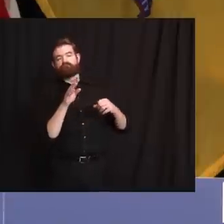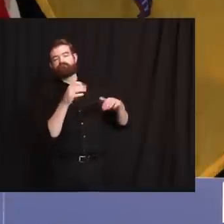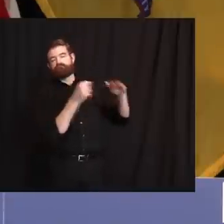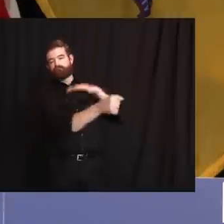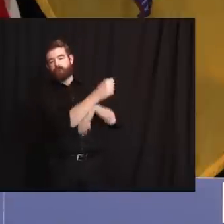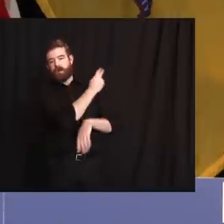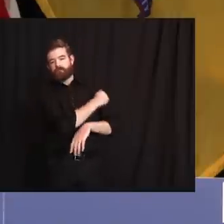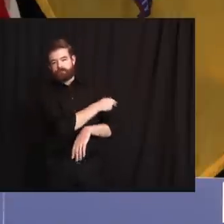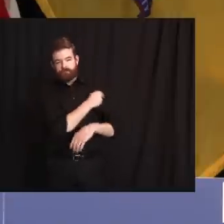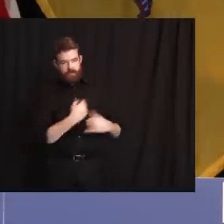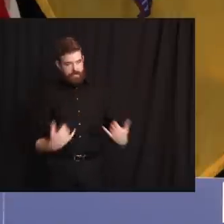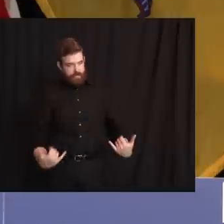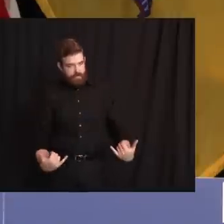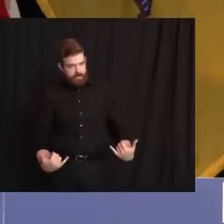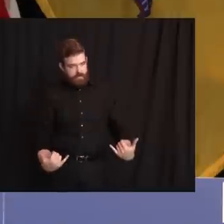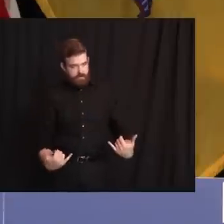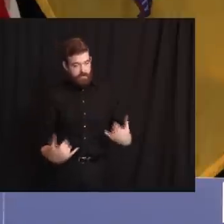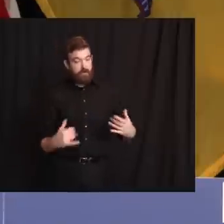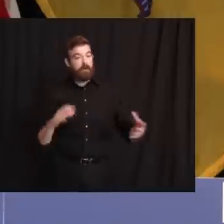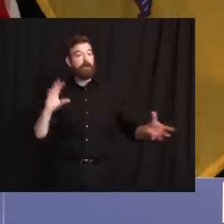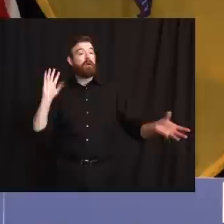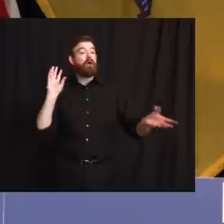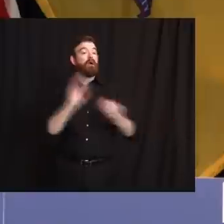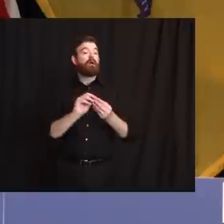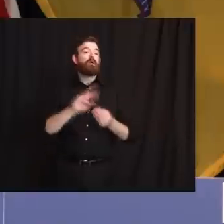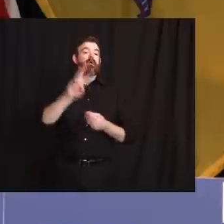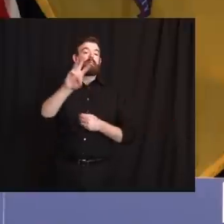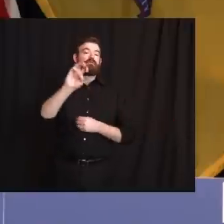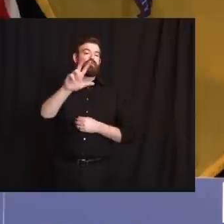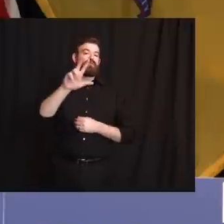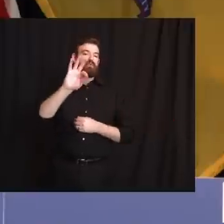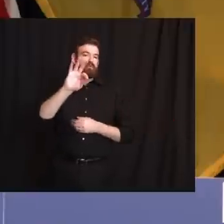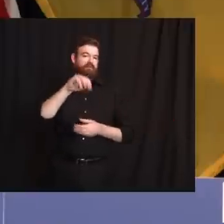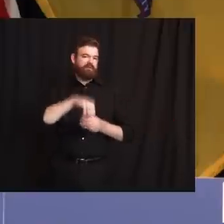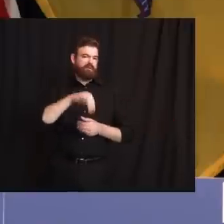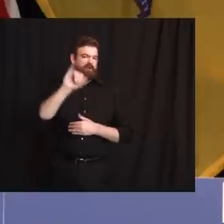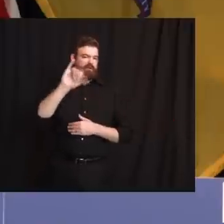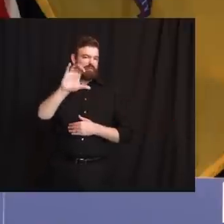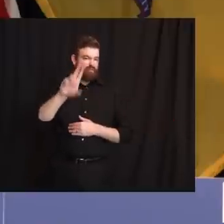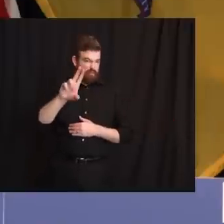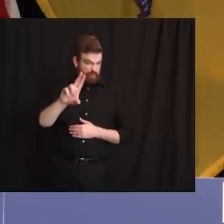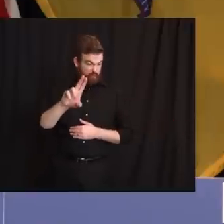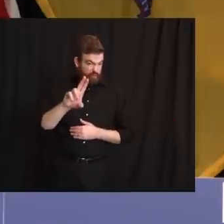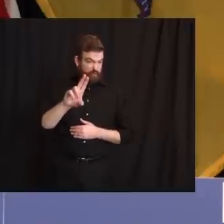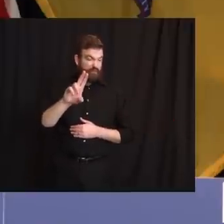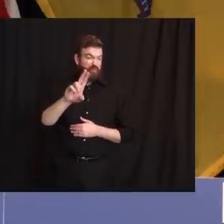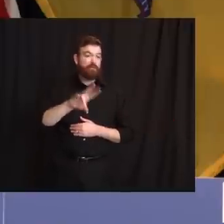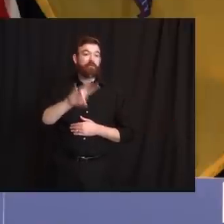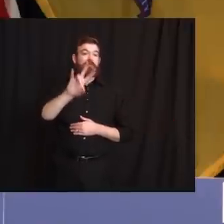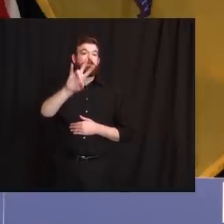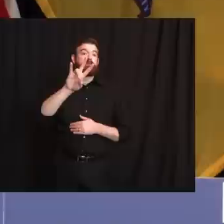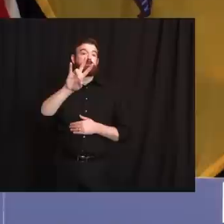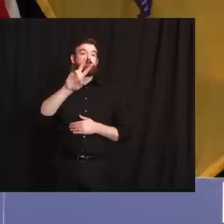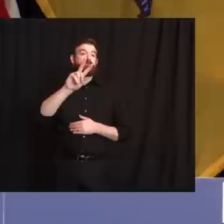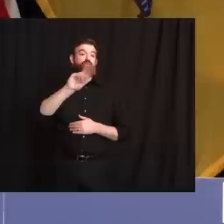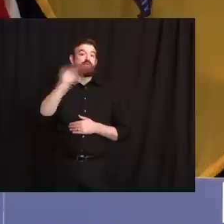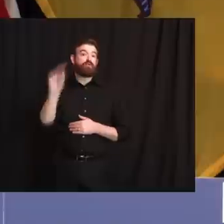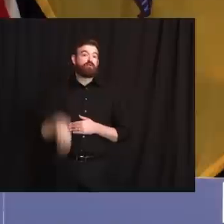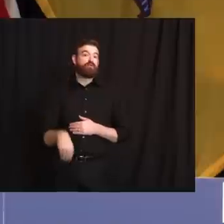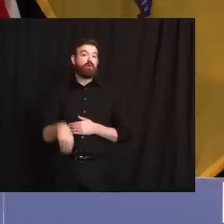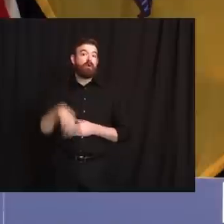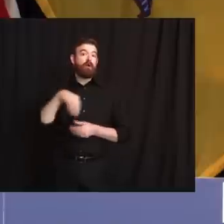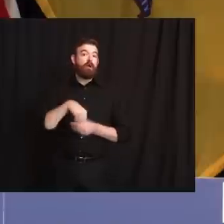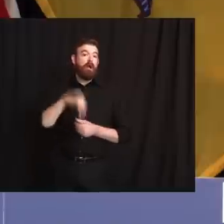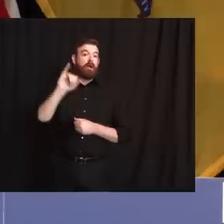hospitals with 639 of these individuals in critical care. 72% of the critical care